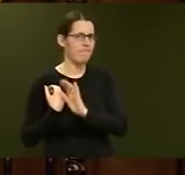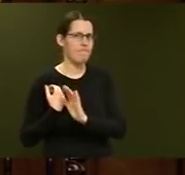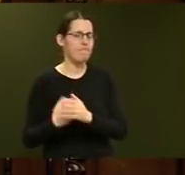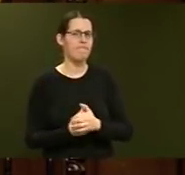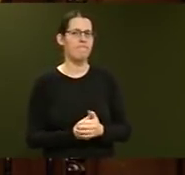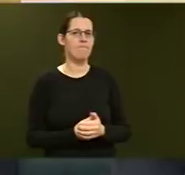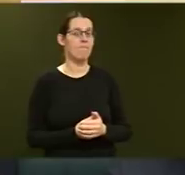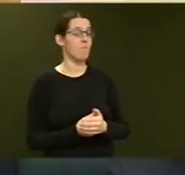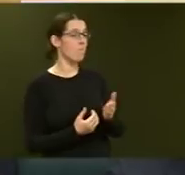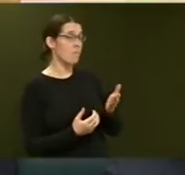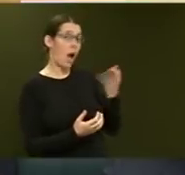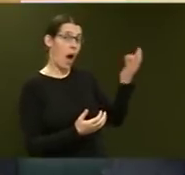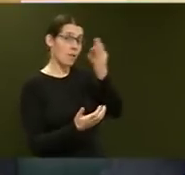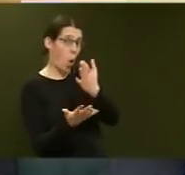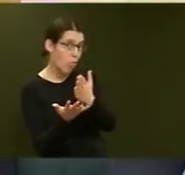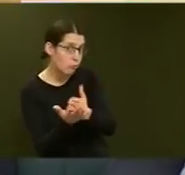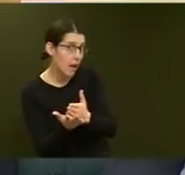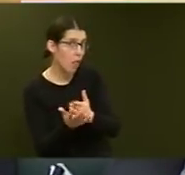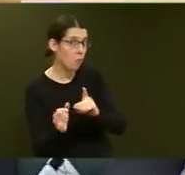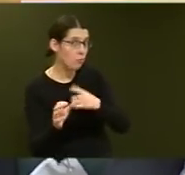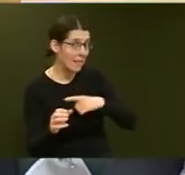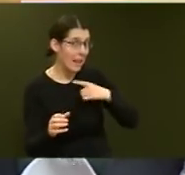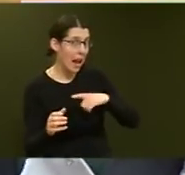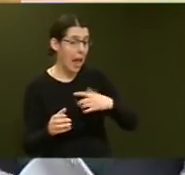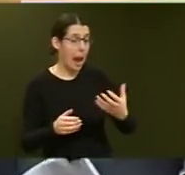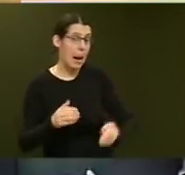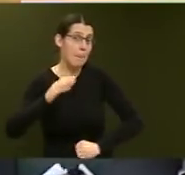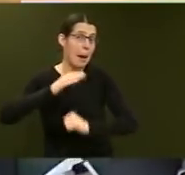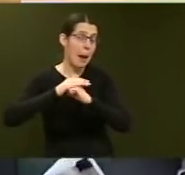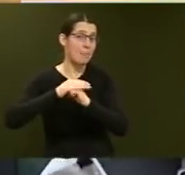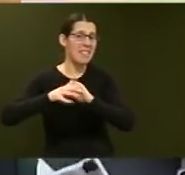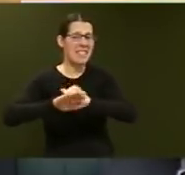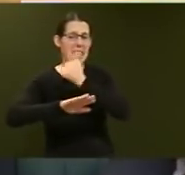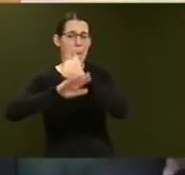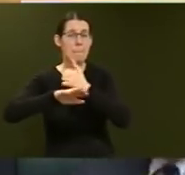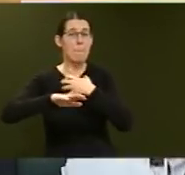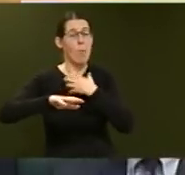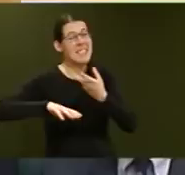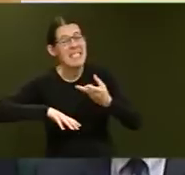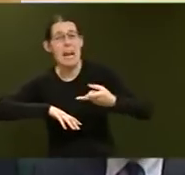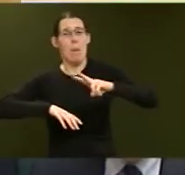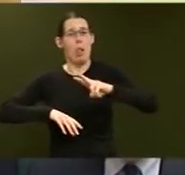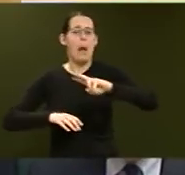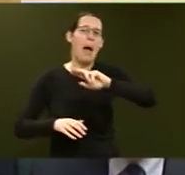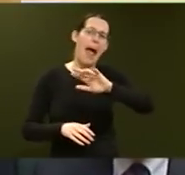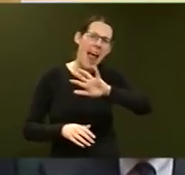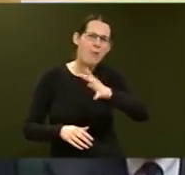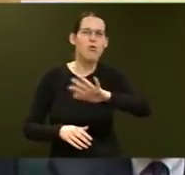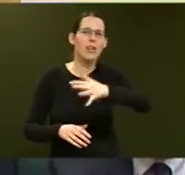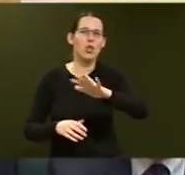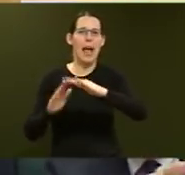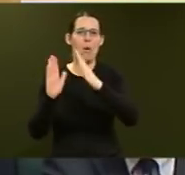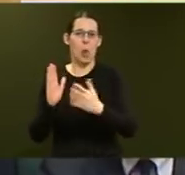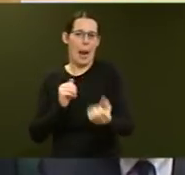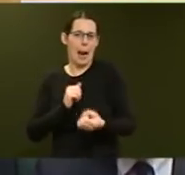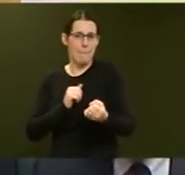Is the real reason the income caps have been set at more than double the median household income is that he now accepts that he has